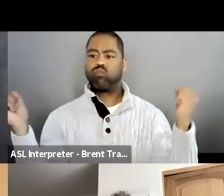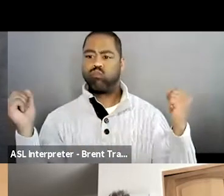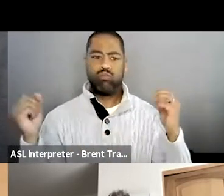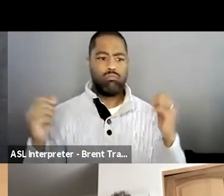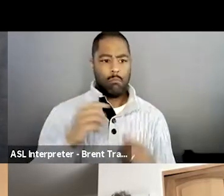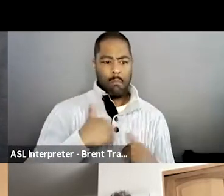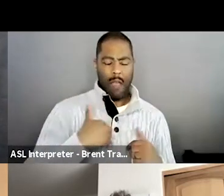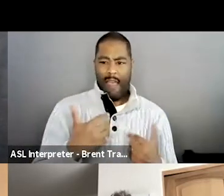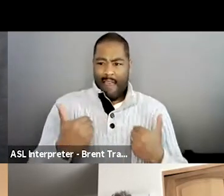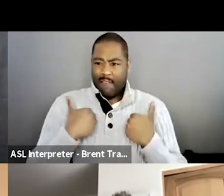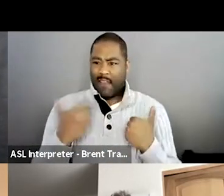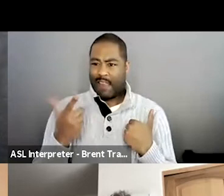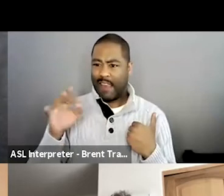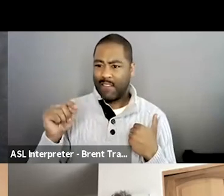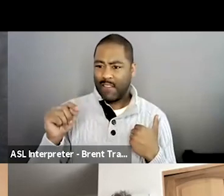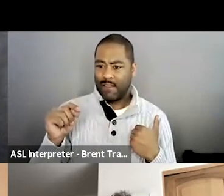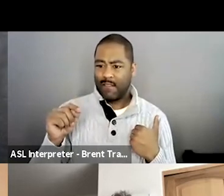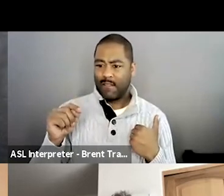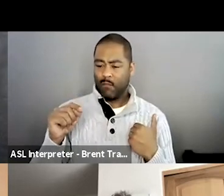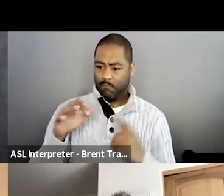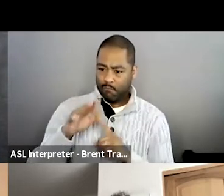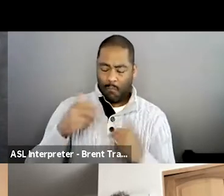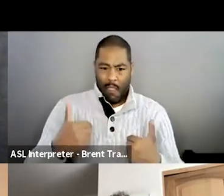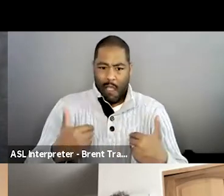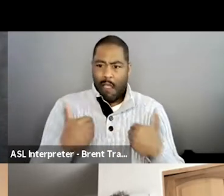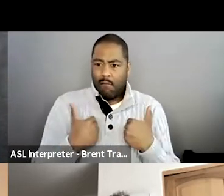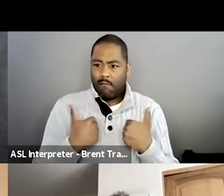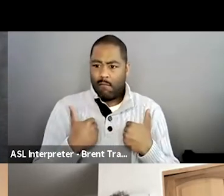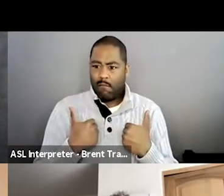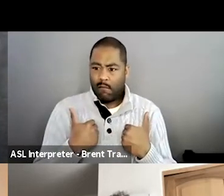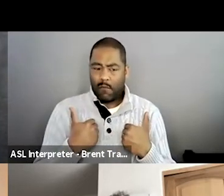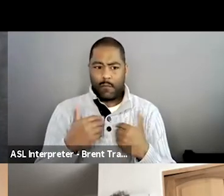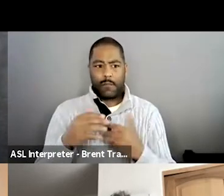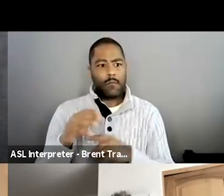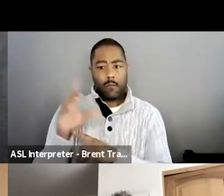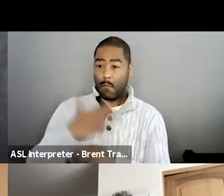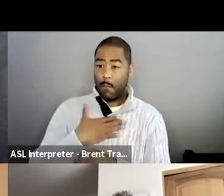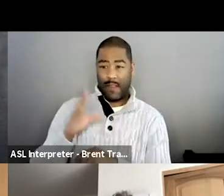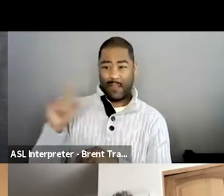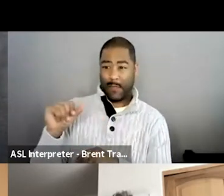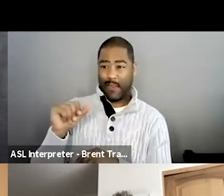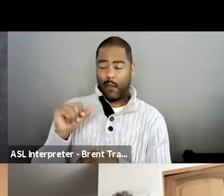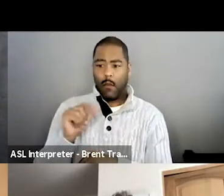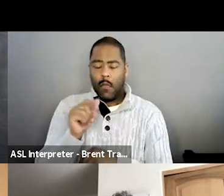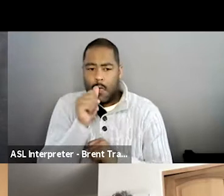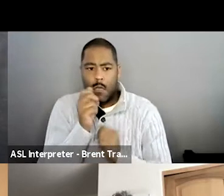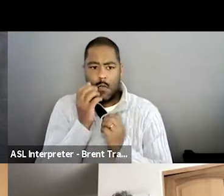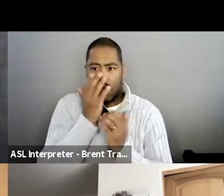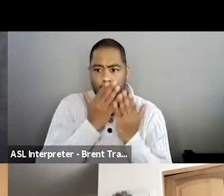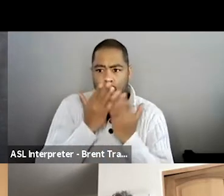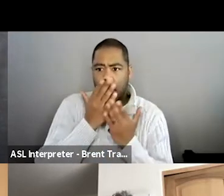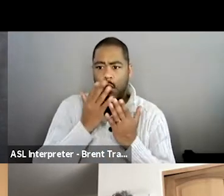You know, when I first, you know, was told about this by Matt, I was more interested in Christina's story than